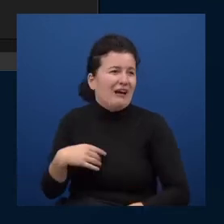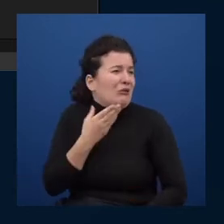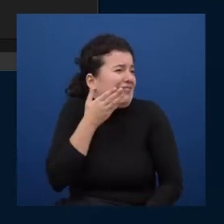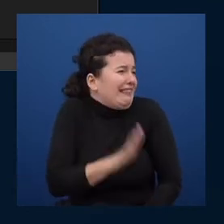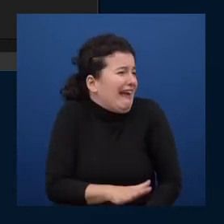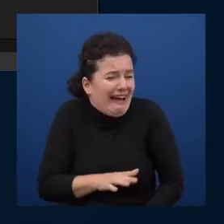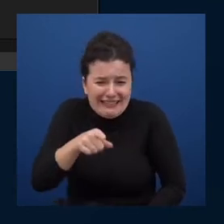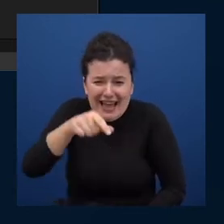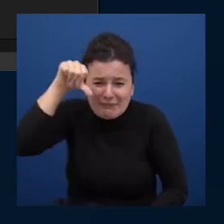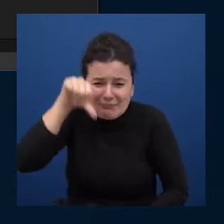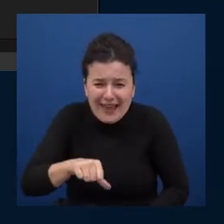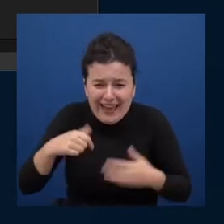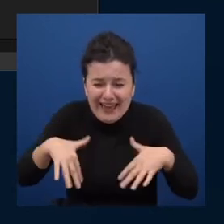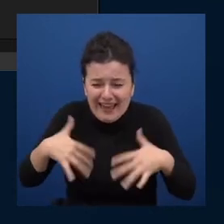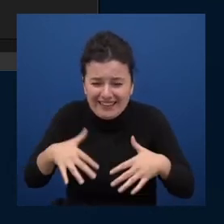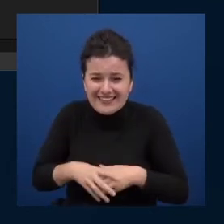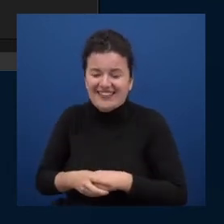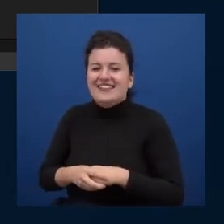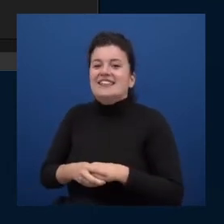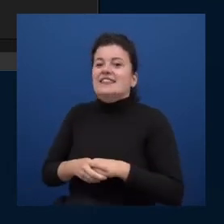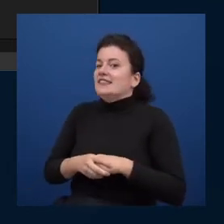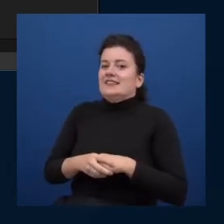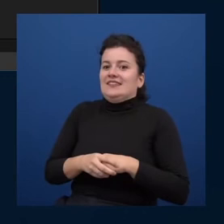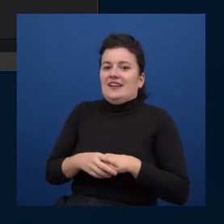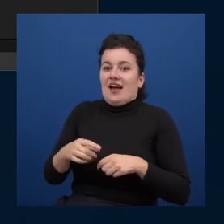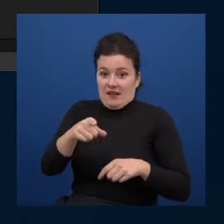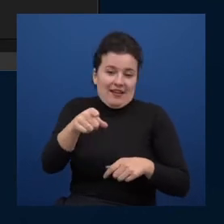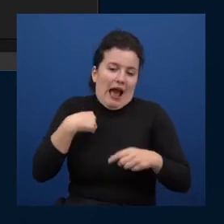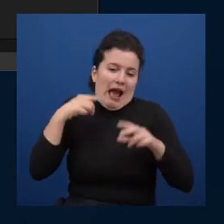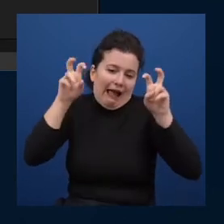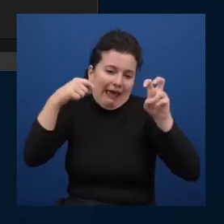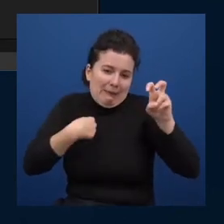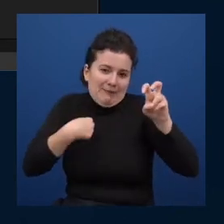bad but then this is me looking for my files